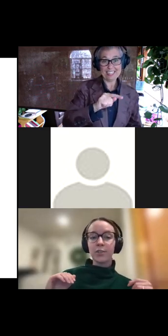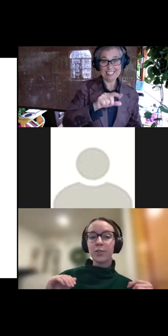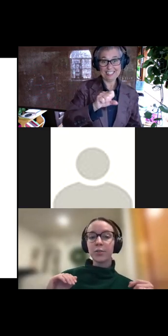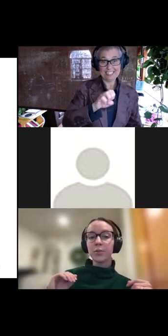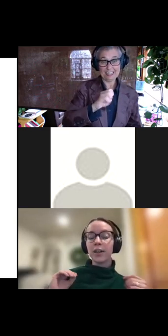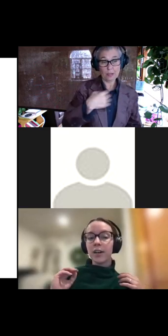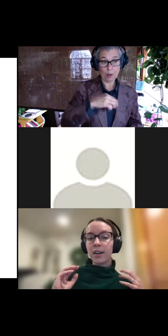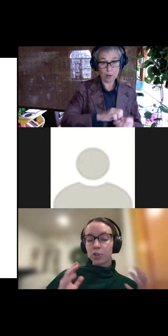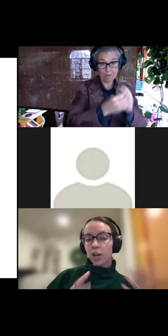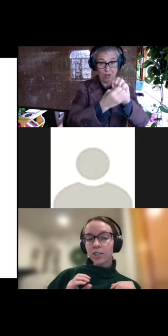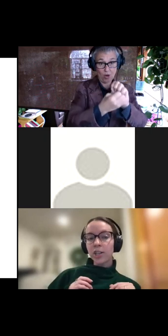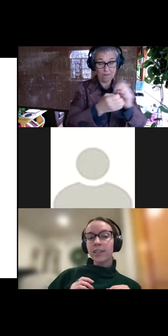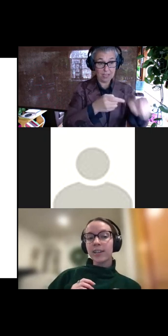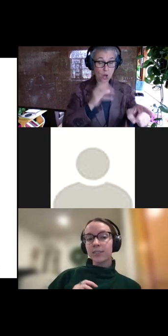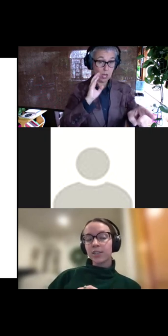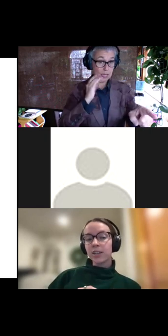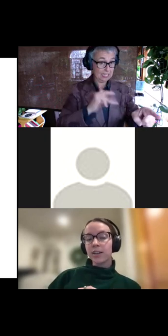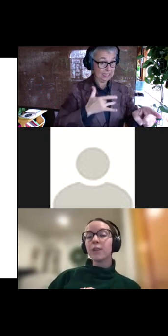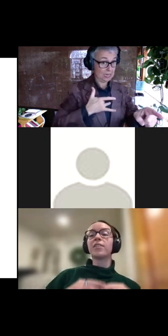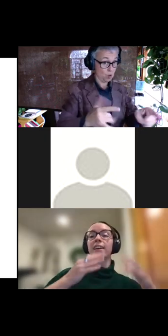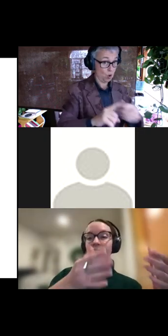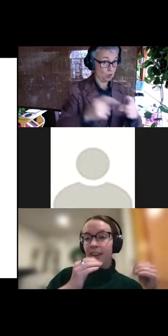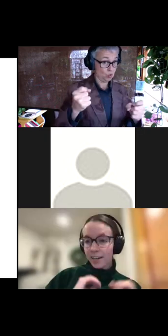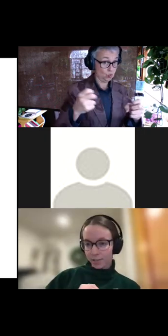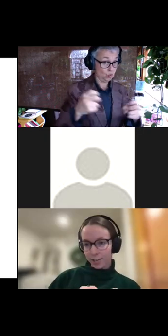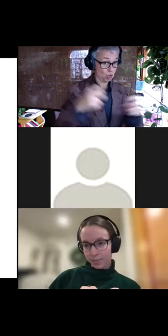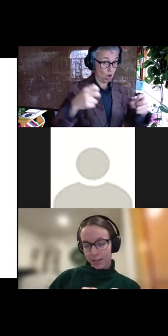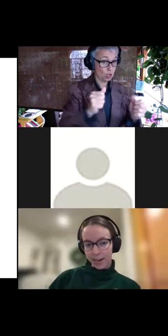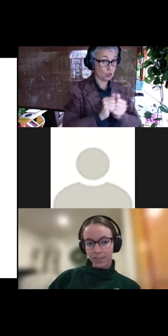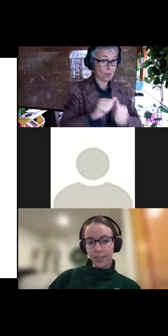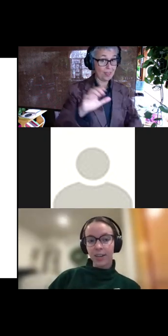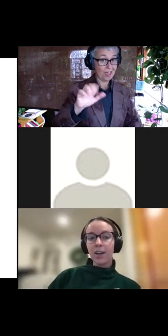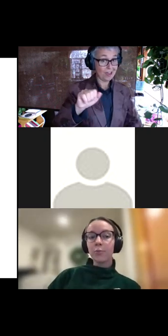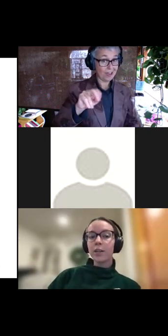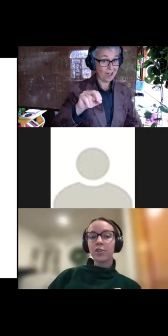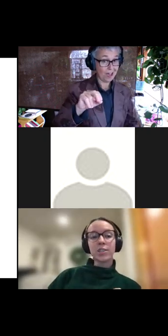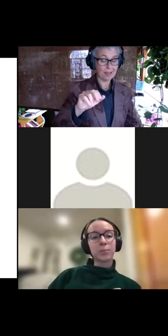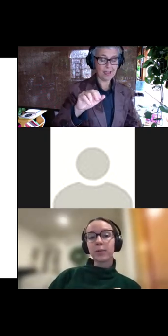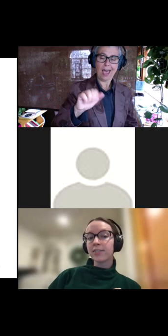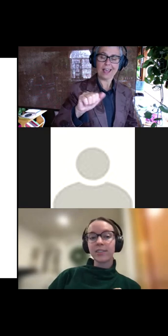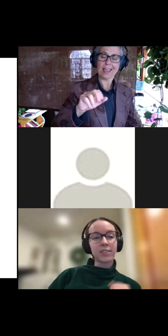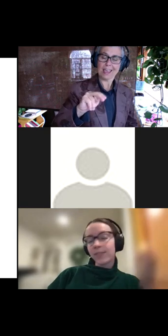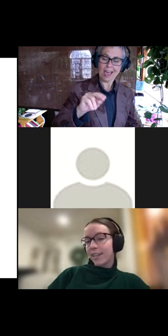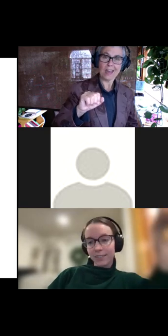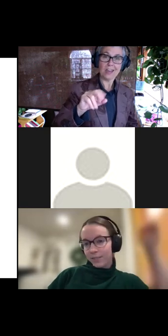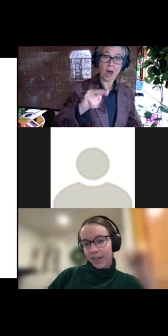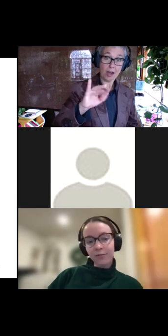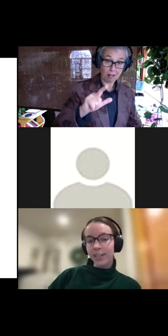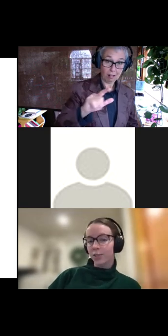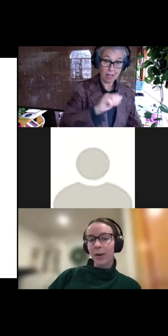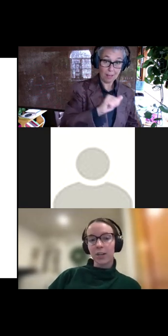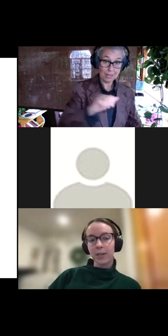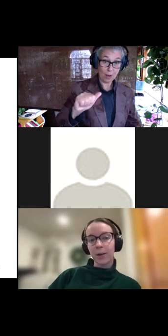to, uh, charging its tRNA with a canonical amino acid, which is present in